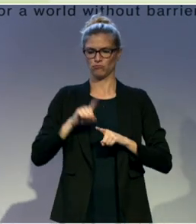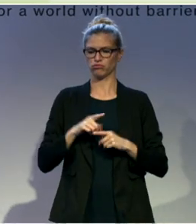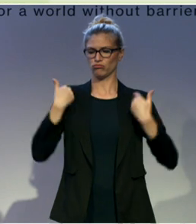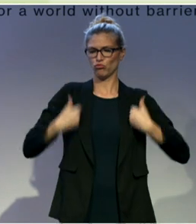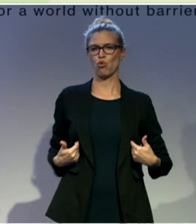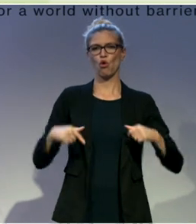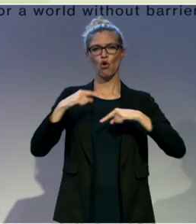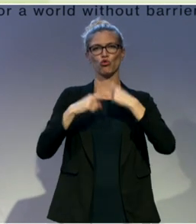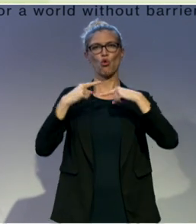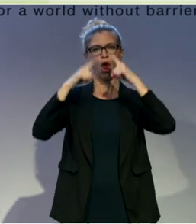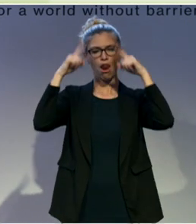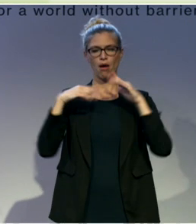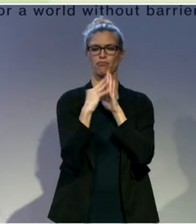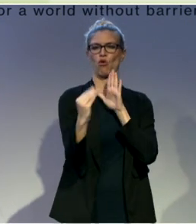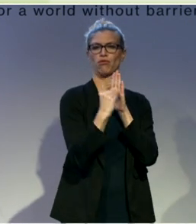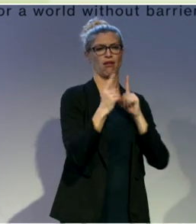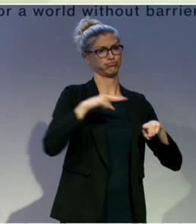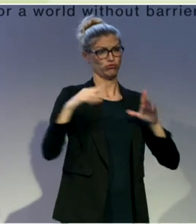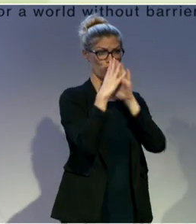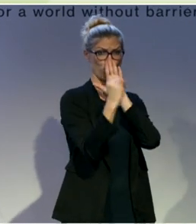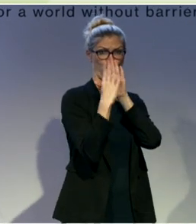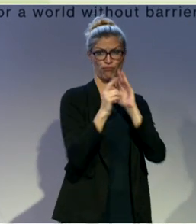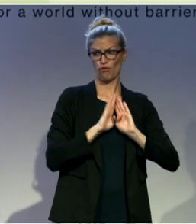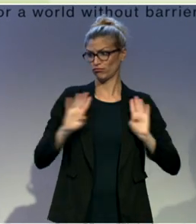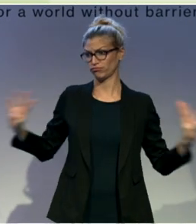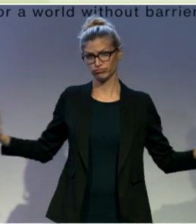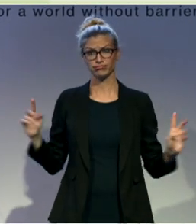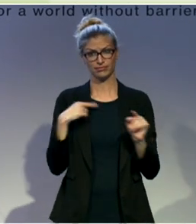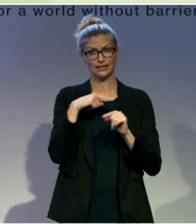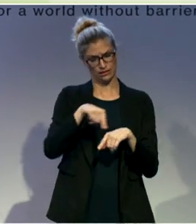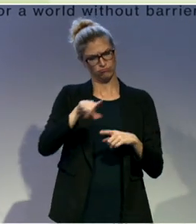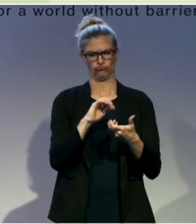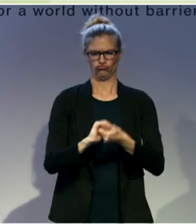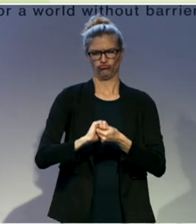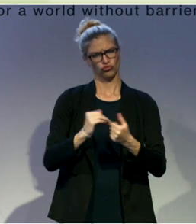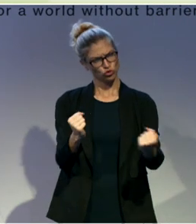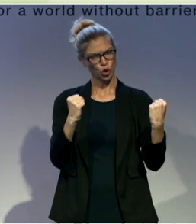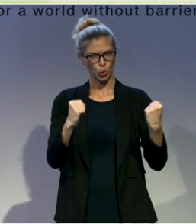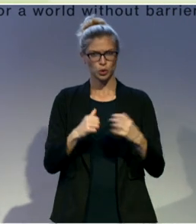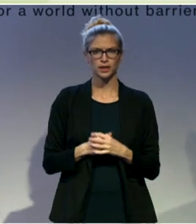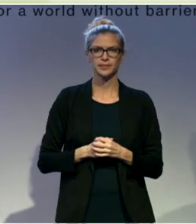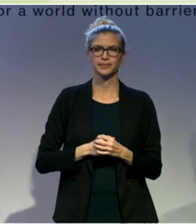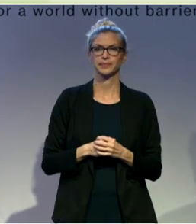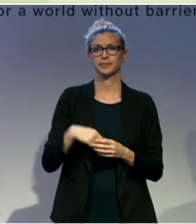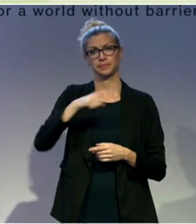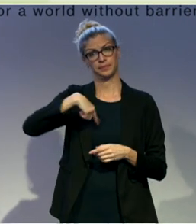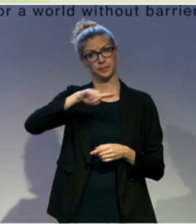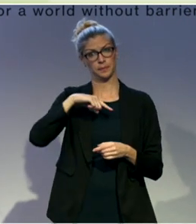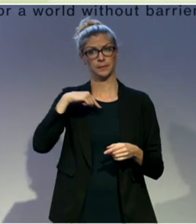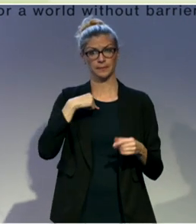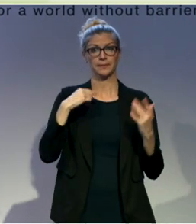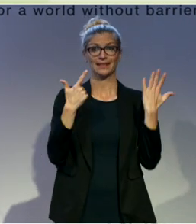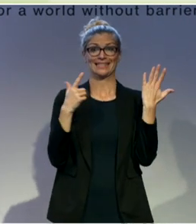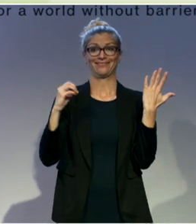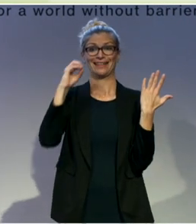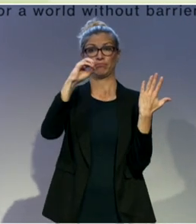support them, to integrate them in the workplace. And we have a big success rate, more than 70% of our Equality Sense